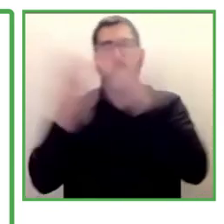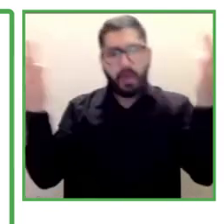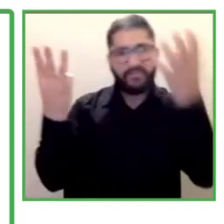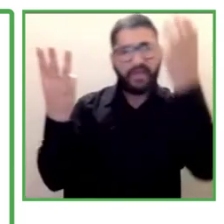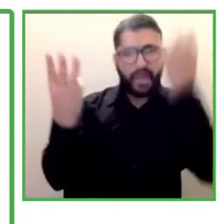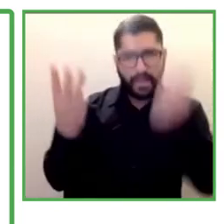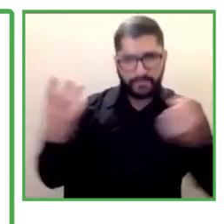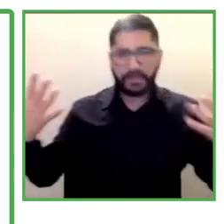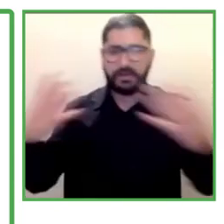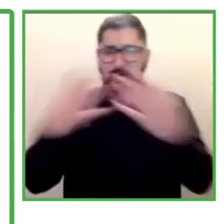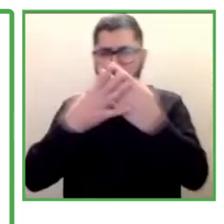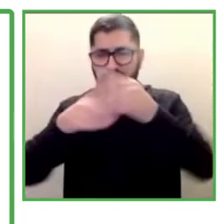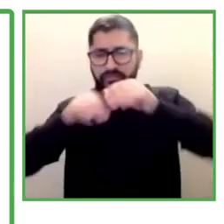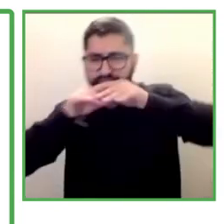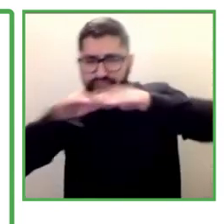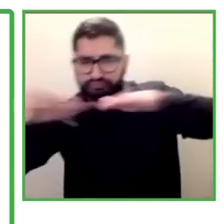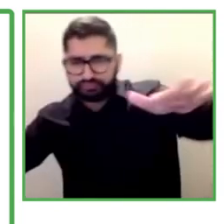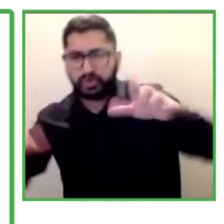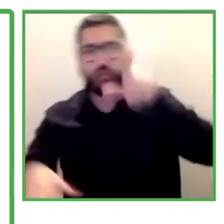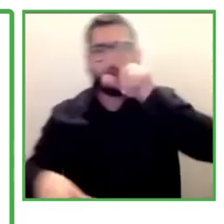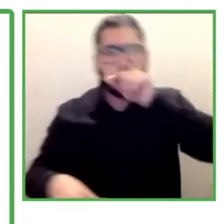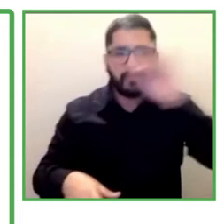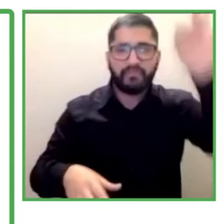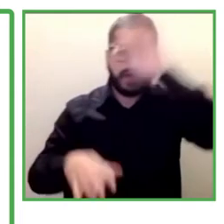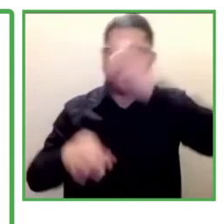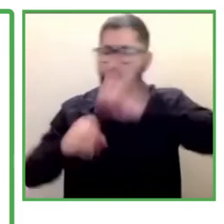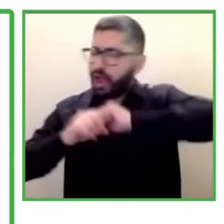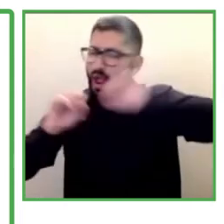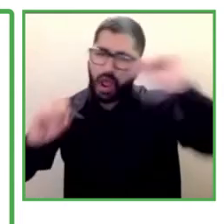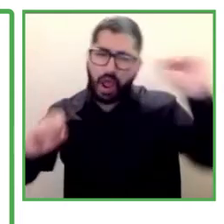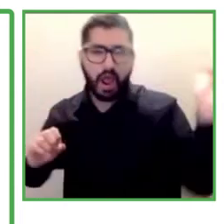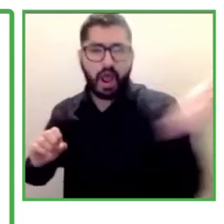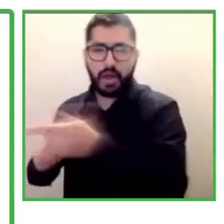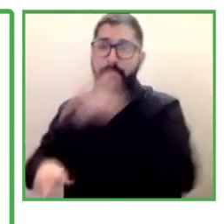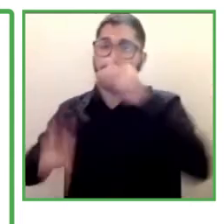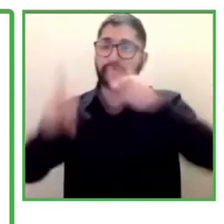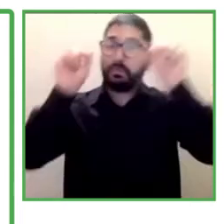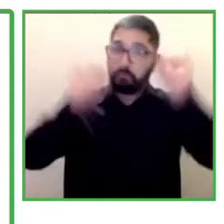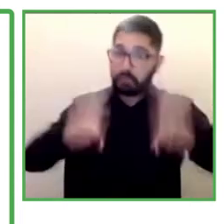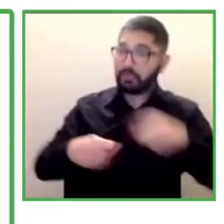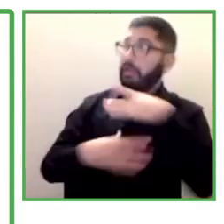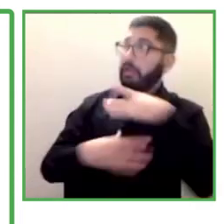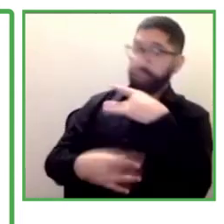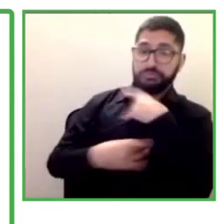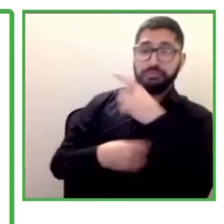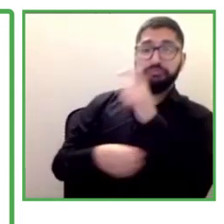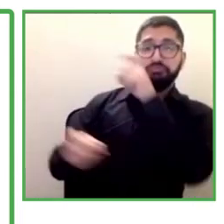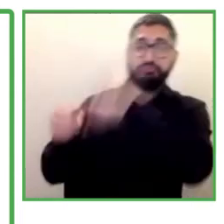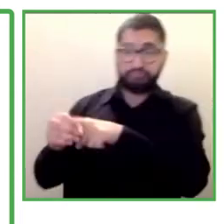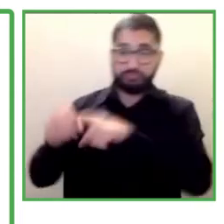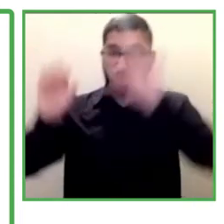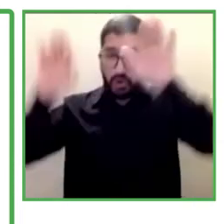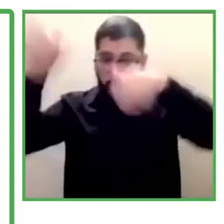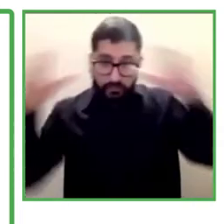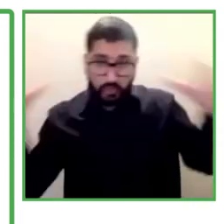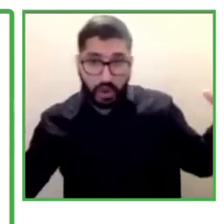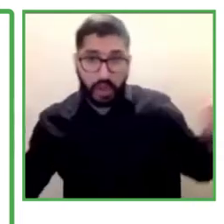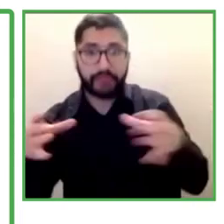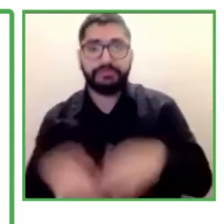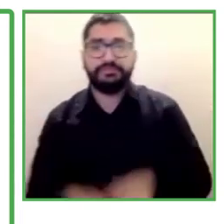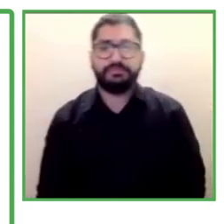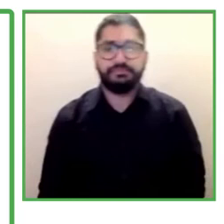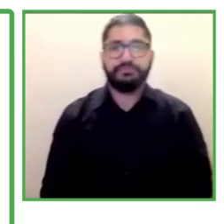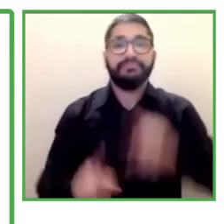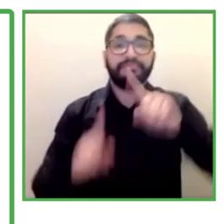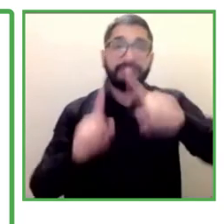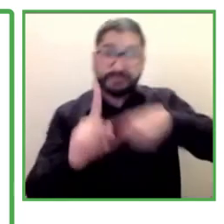our social media to try and reach every person that might be interested in this open call. So we